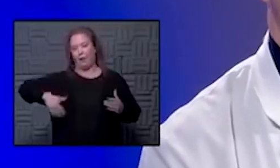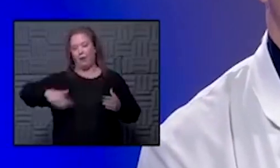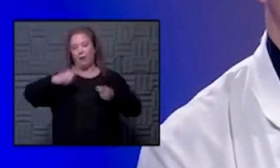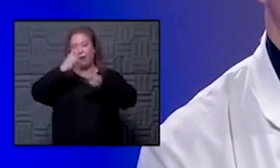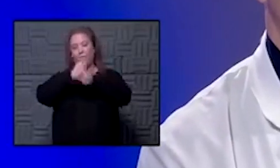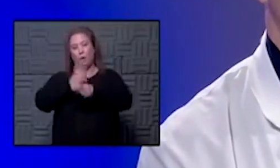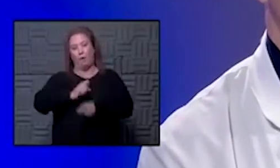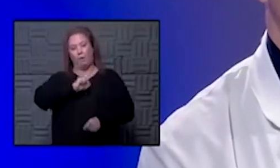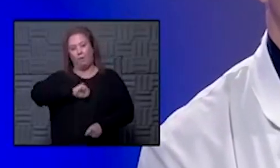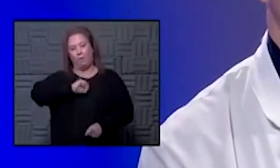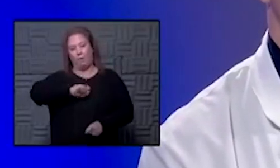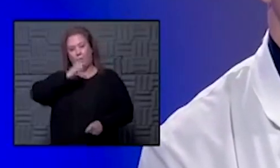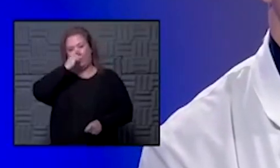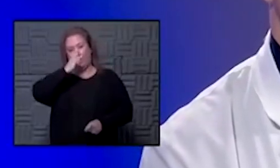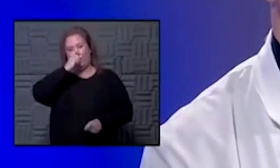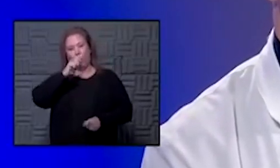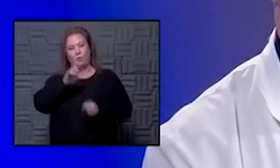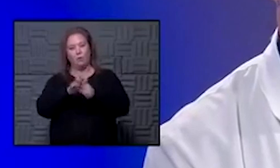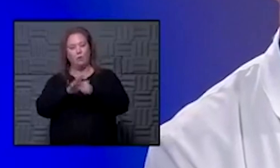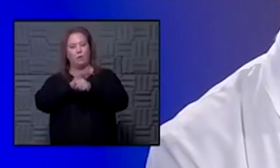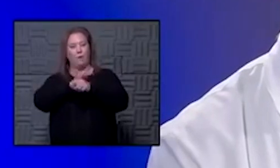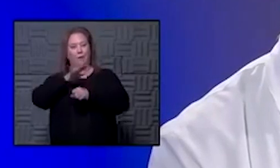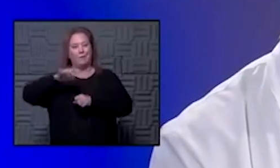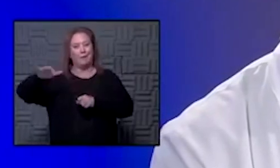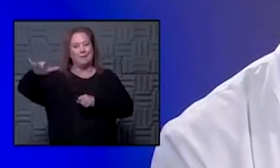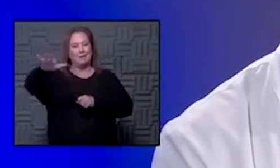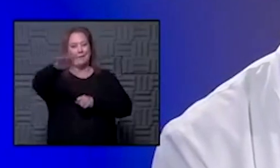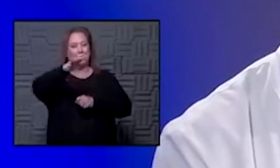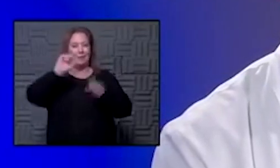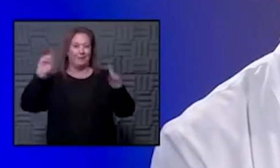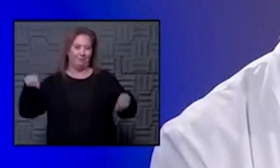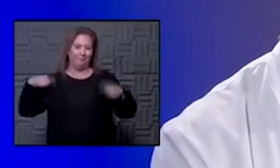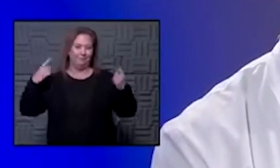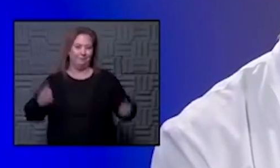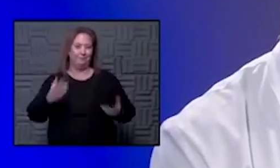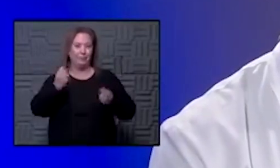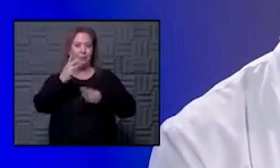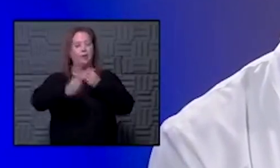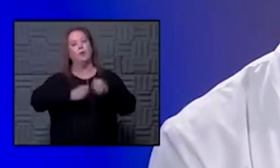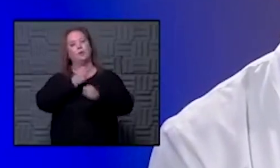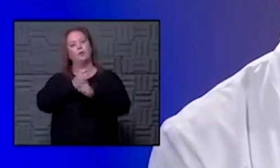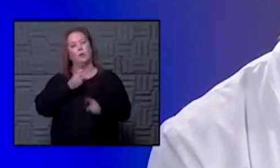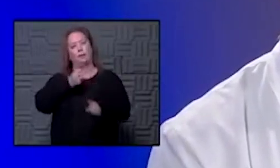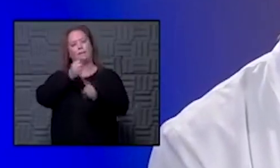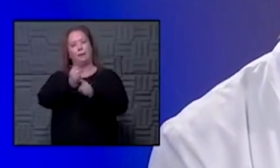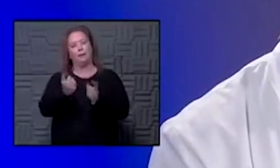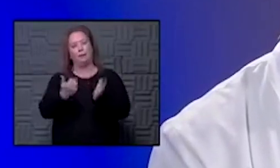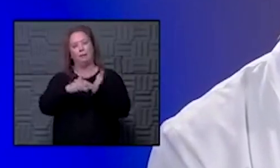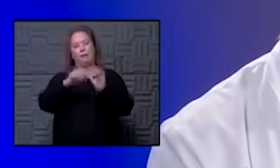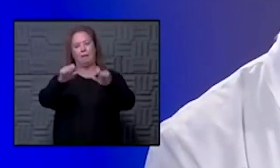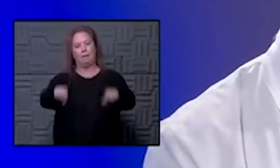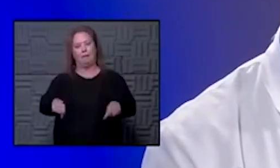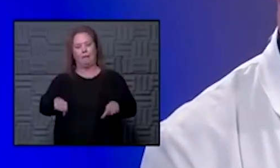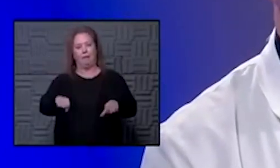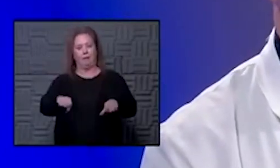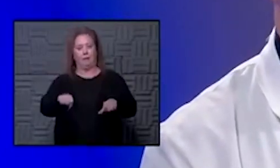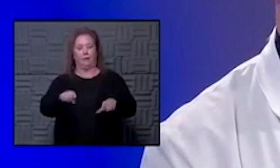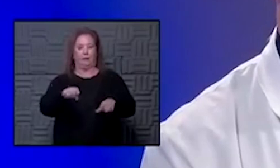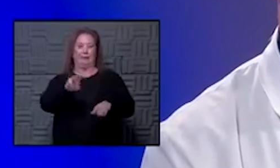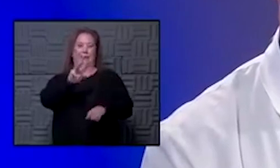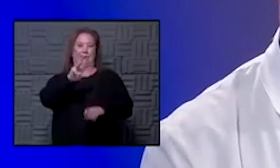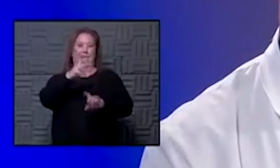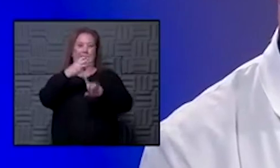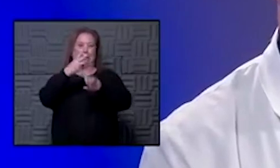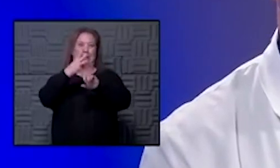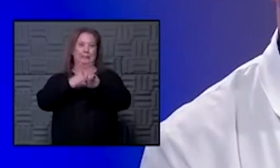regular cough and cold corona viruses that have been circulating for many many years you can get reinfected um you know maybe as early as